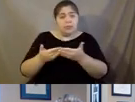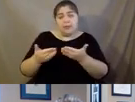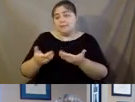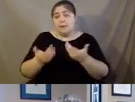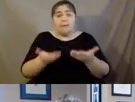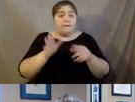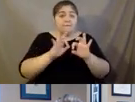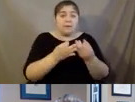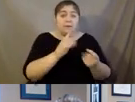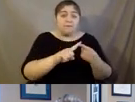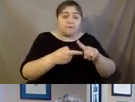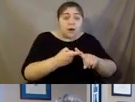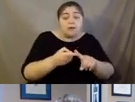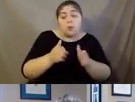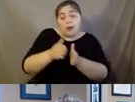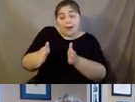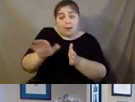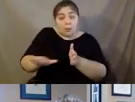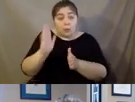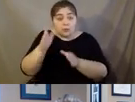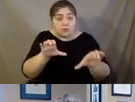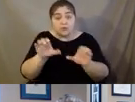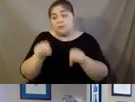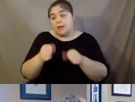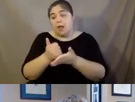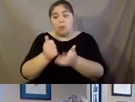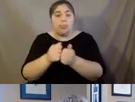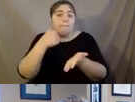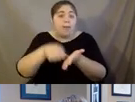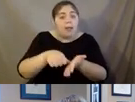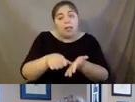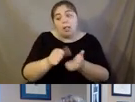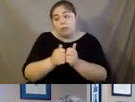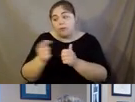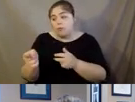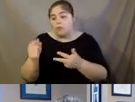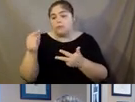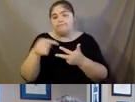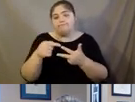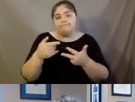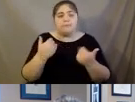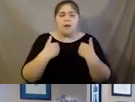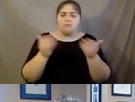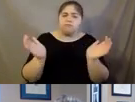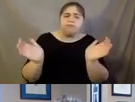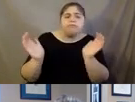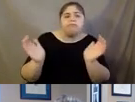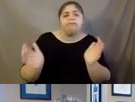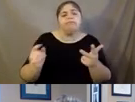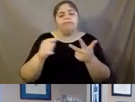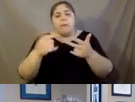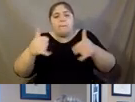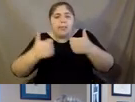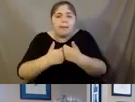like, um, you know, go through your mail with you or have a good conversation, play a